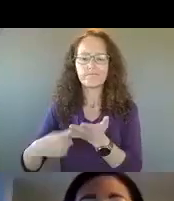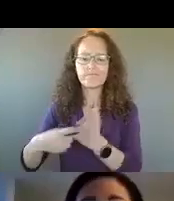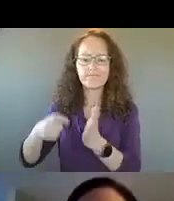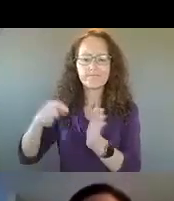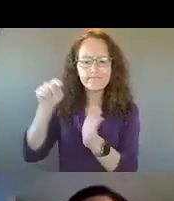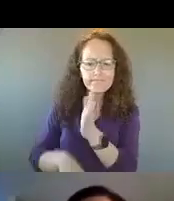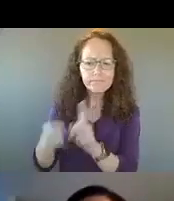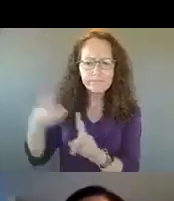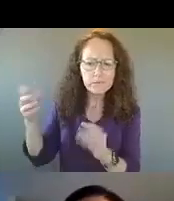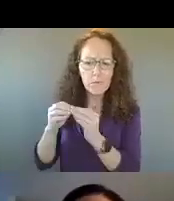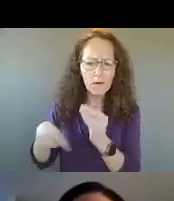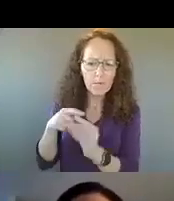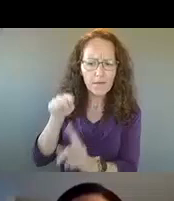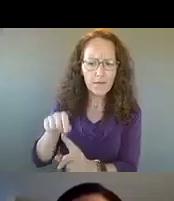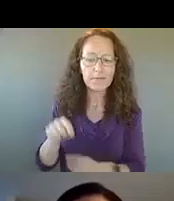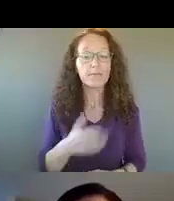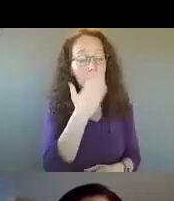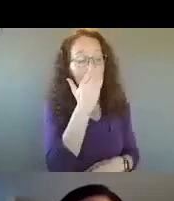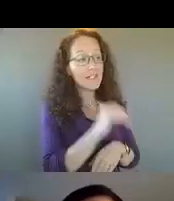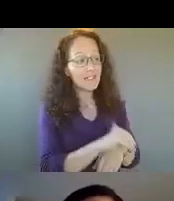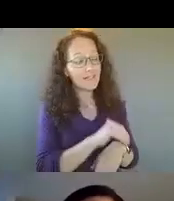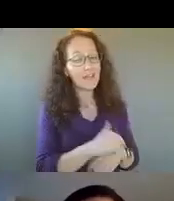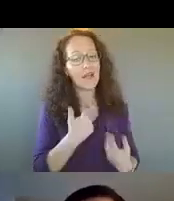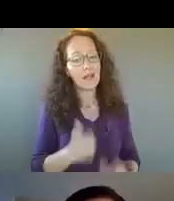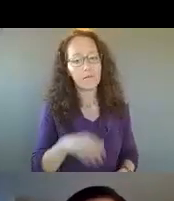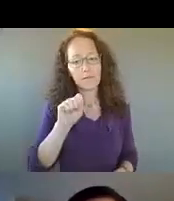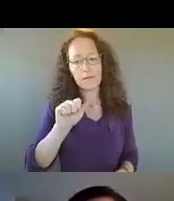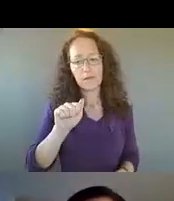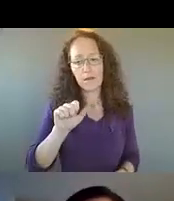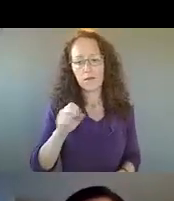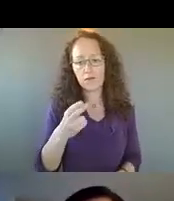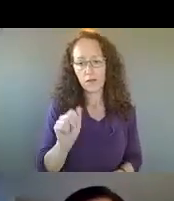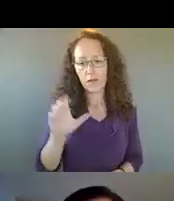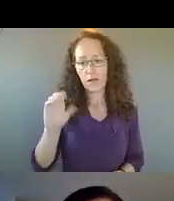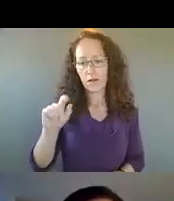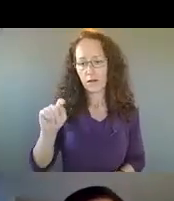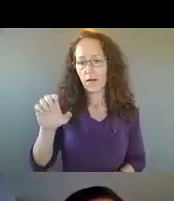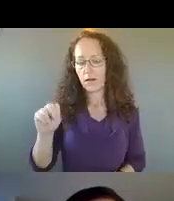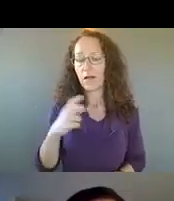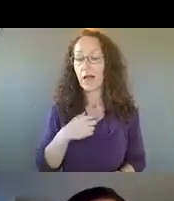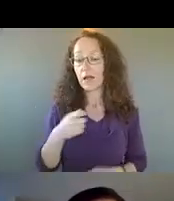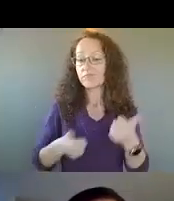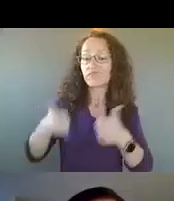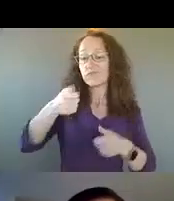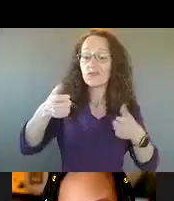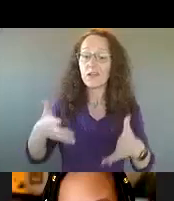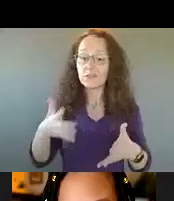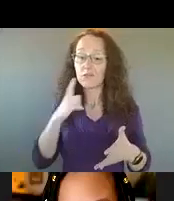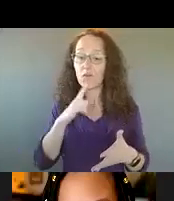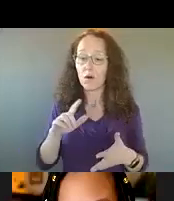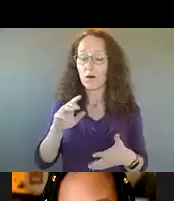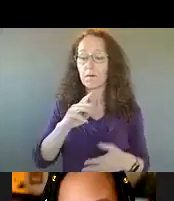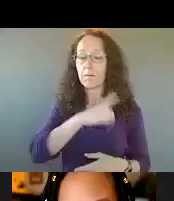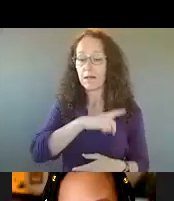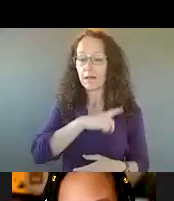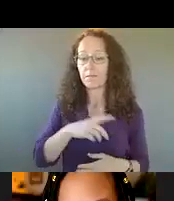Good evening, everybody. As Jen said, my name is Sasha Cotton, and I'm the director of the Minneapolis Office of Violence Prevention. I'm gonna do a little bit of